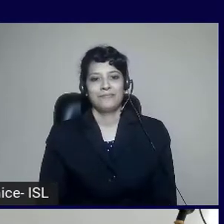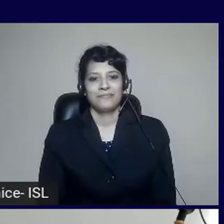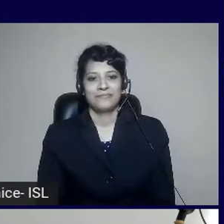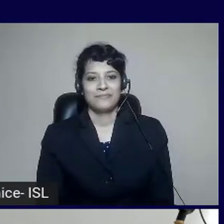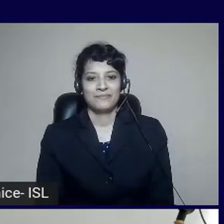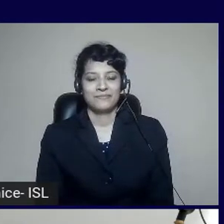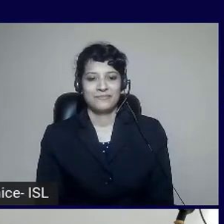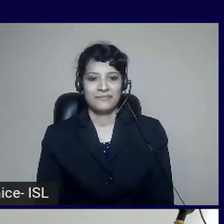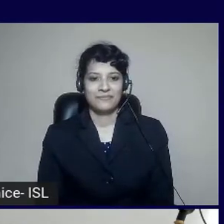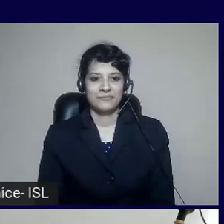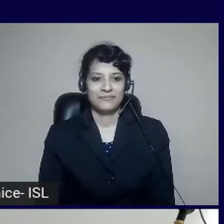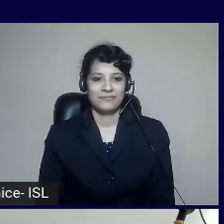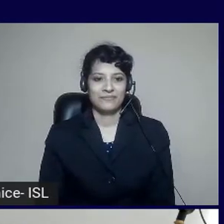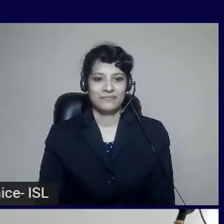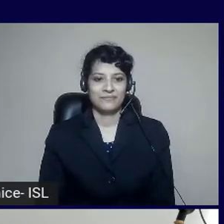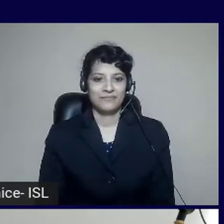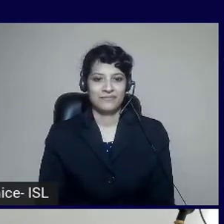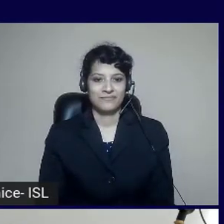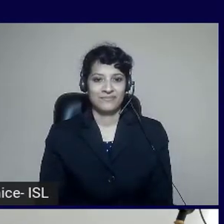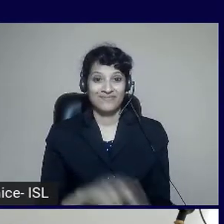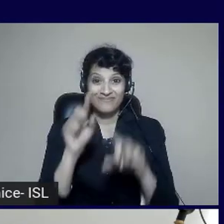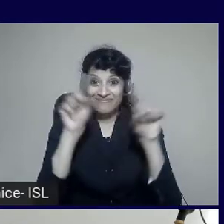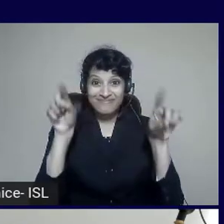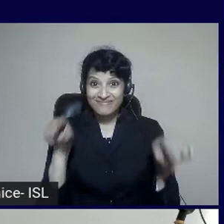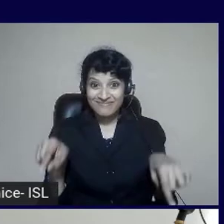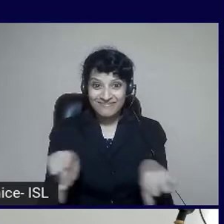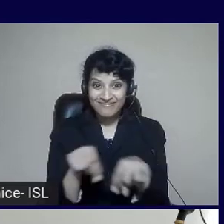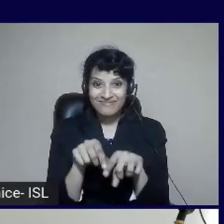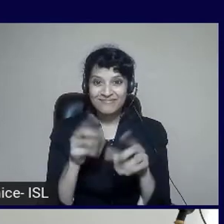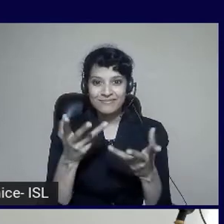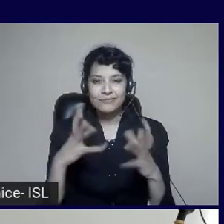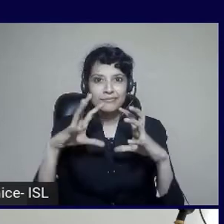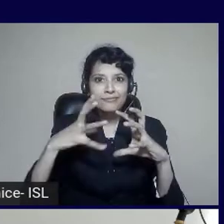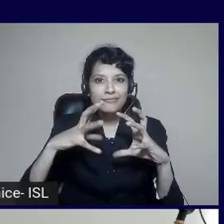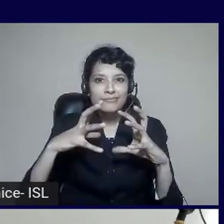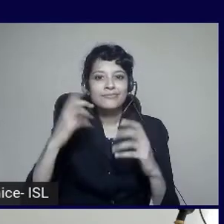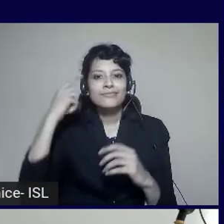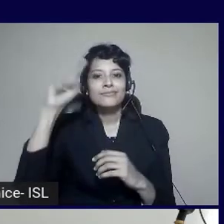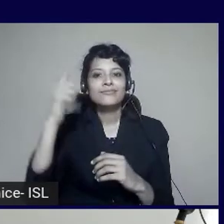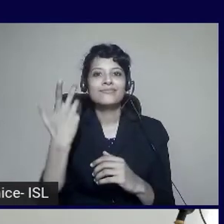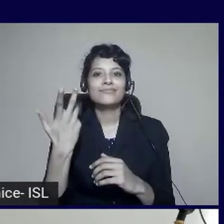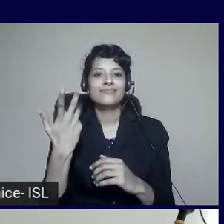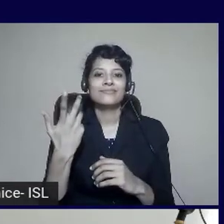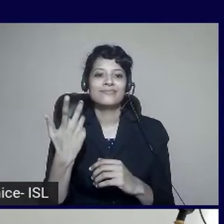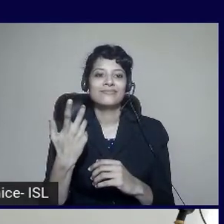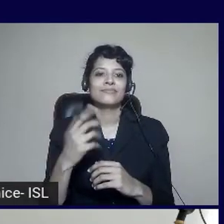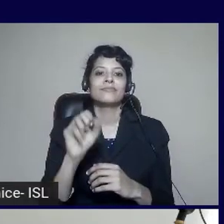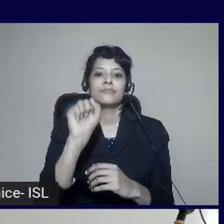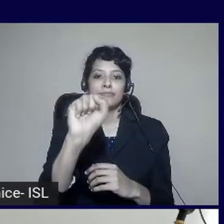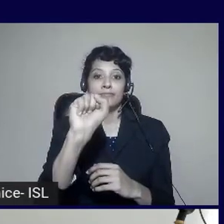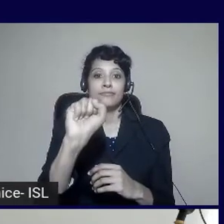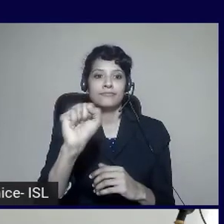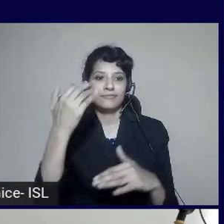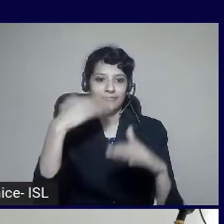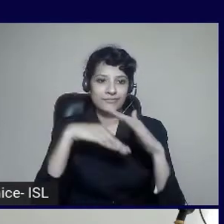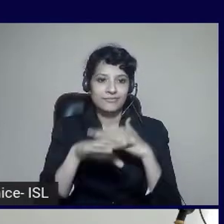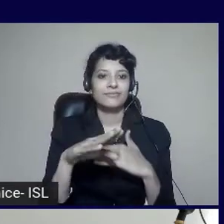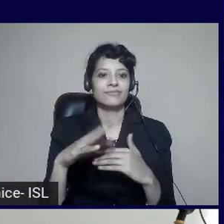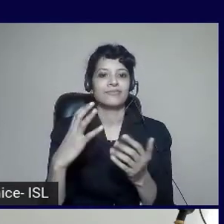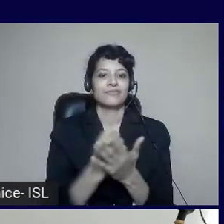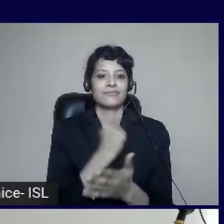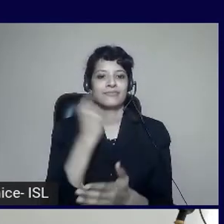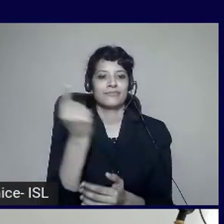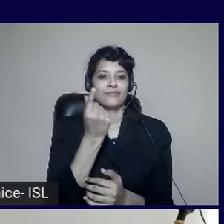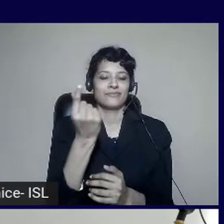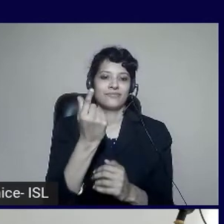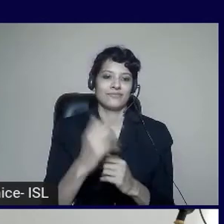So take this engine. This incredible engine. Made by our partners. Deque Labs. Now. Put it in a Maven. A